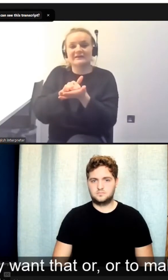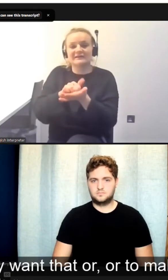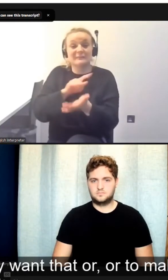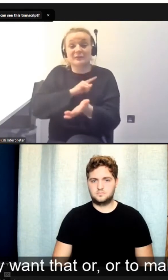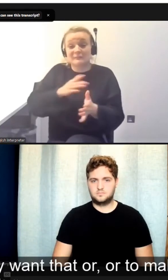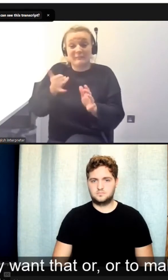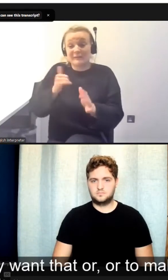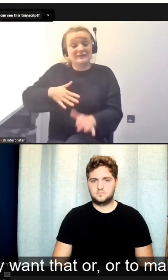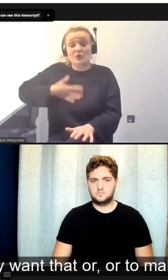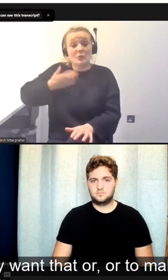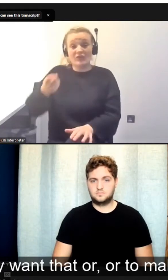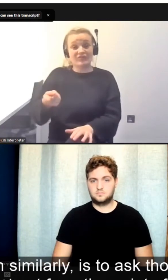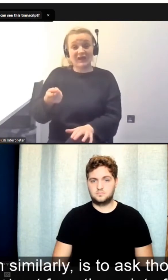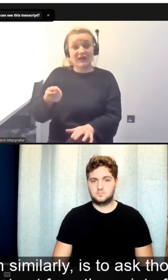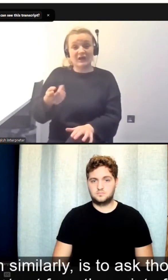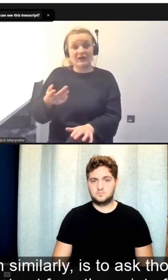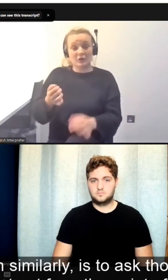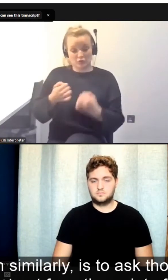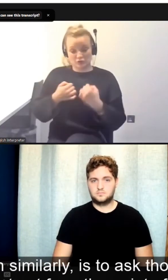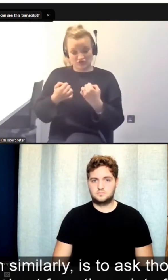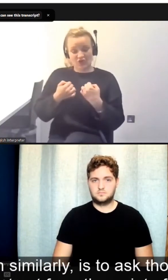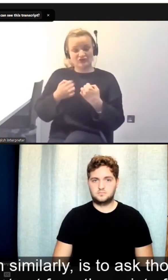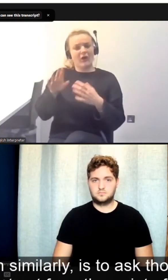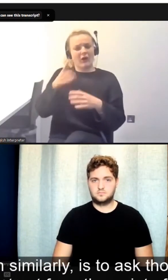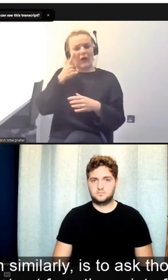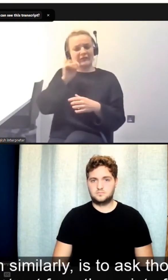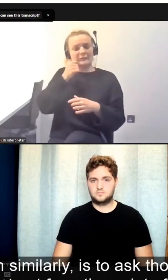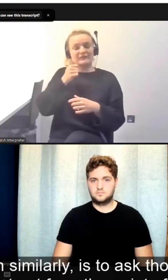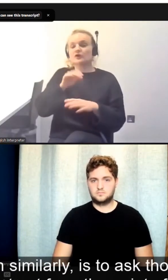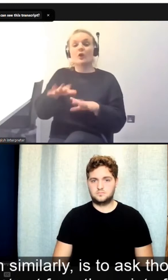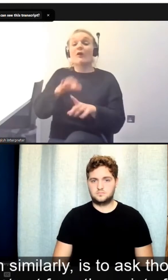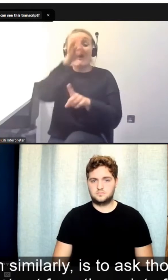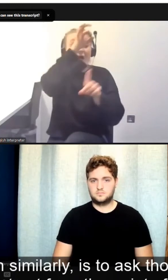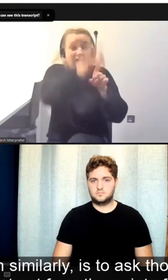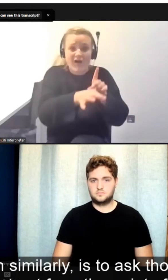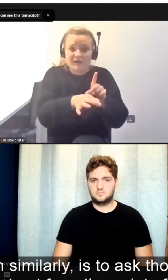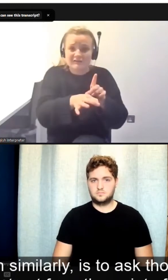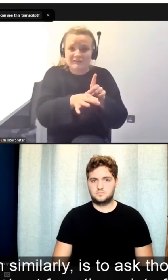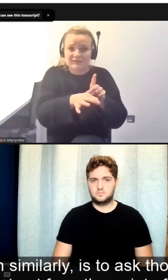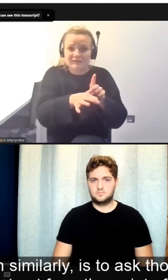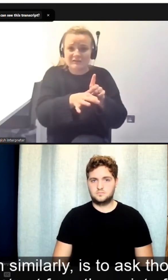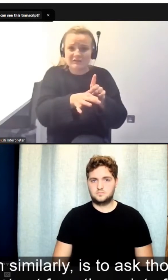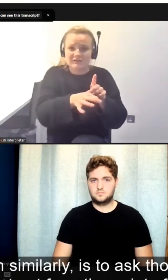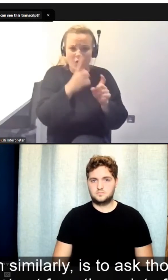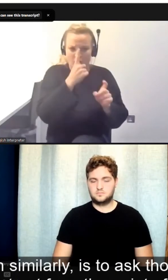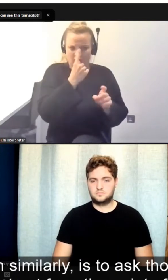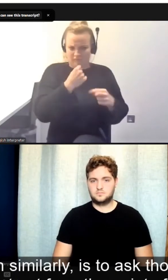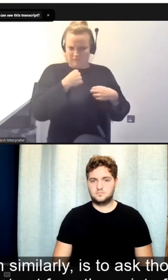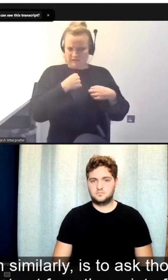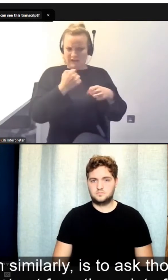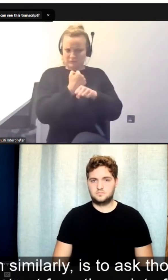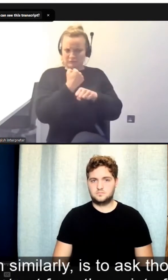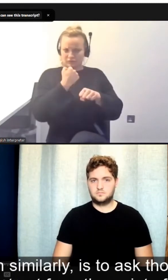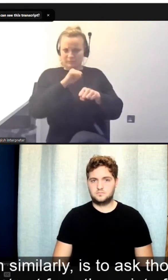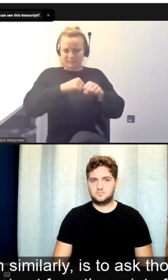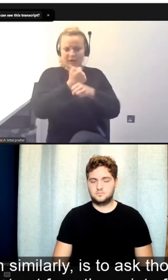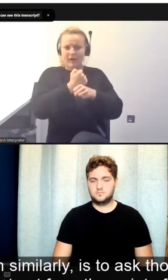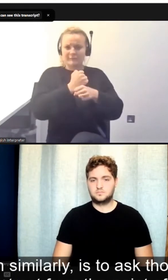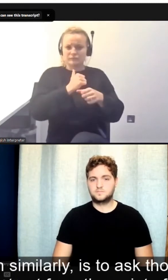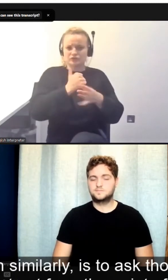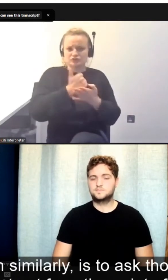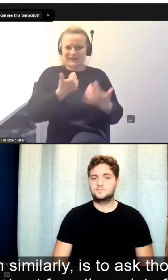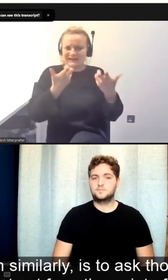or to make a judgment. What is it will make me great? And then similarly is to ask those very honest and challenging